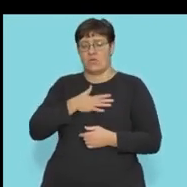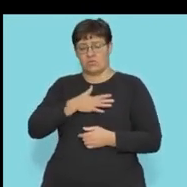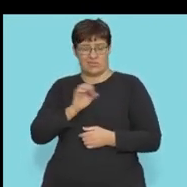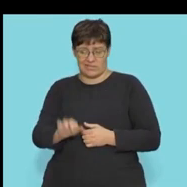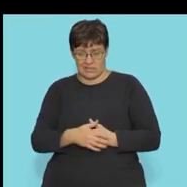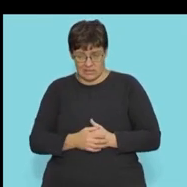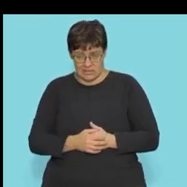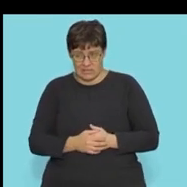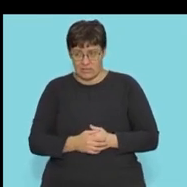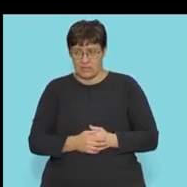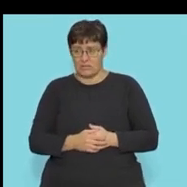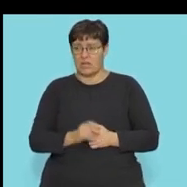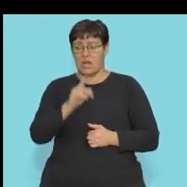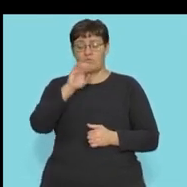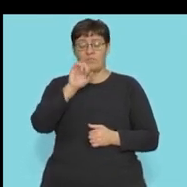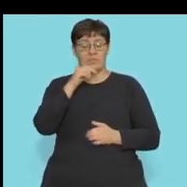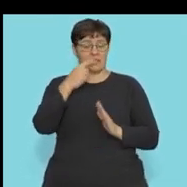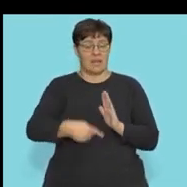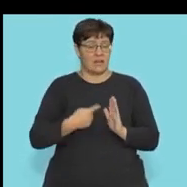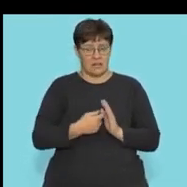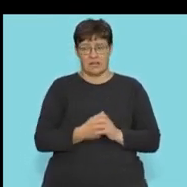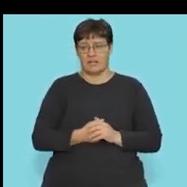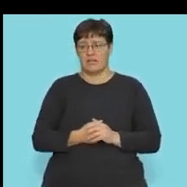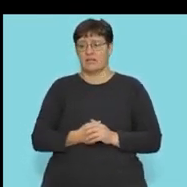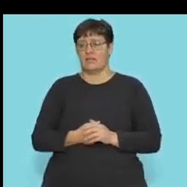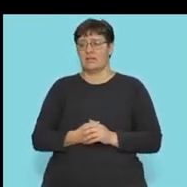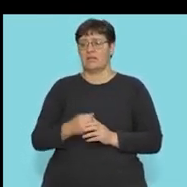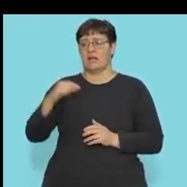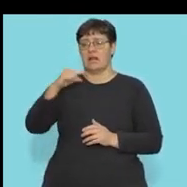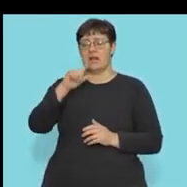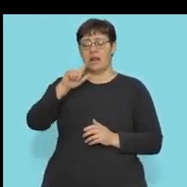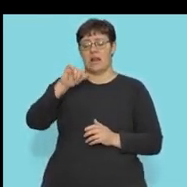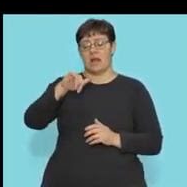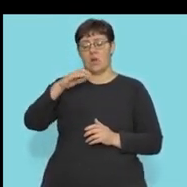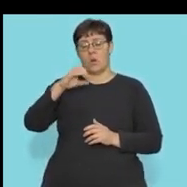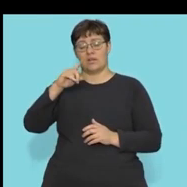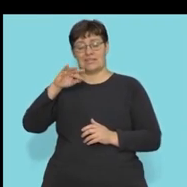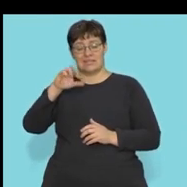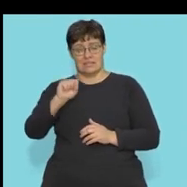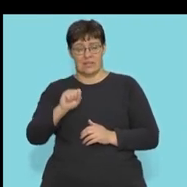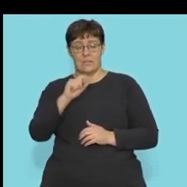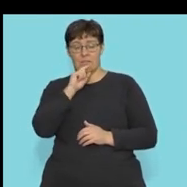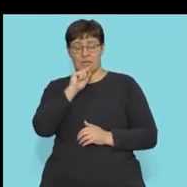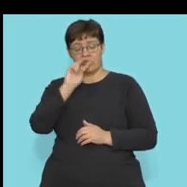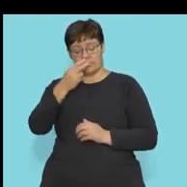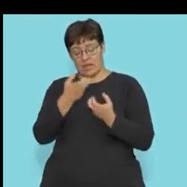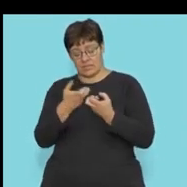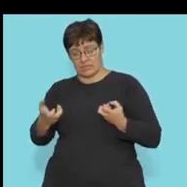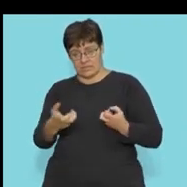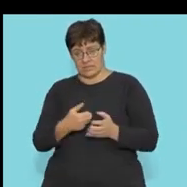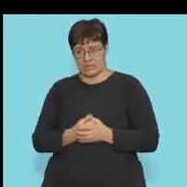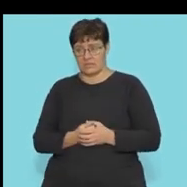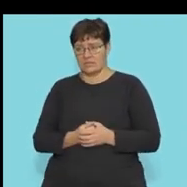So guys, we've looked at the Krebs cycle. We've looked at glycolysis as a reaction in which glucose is split up.